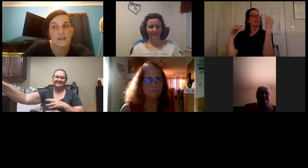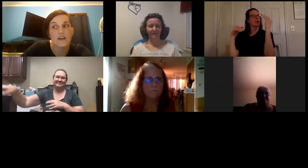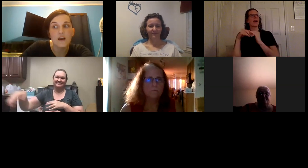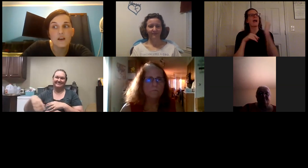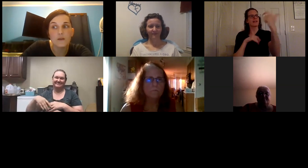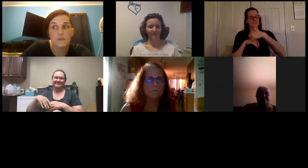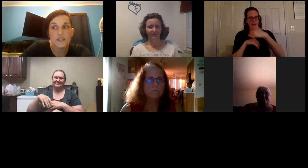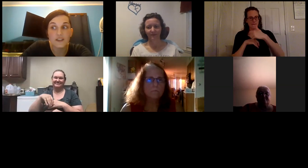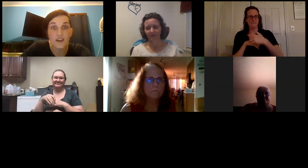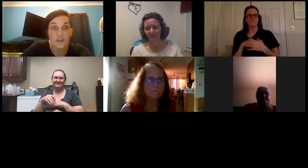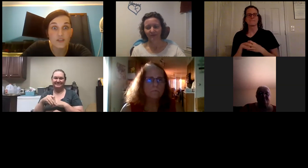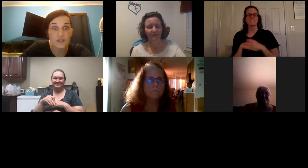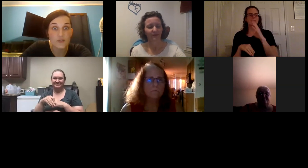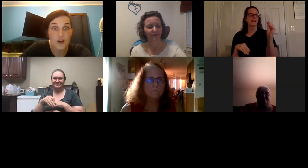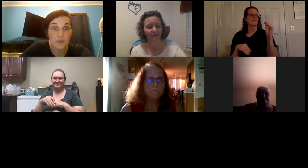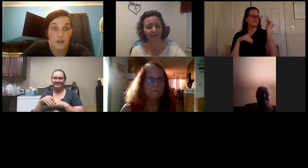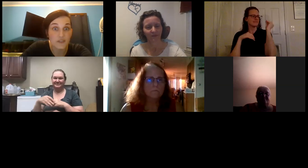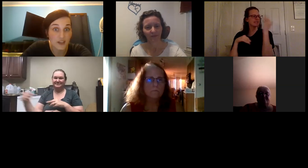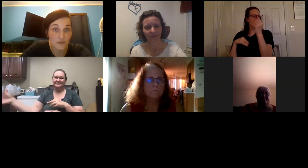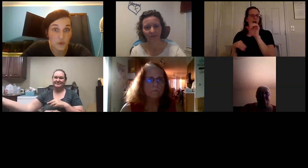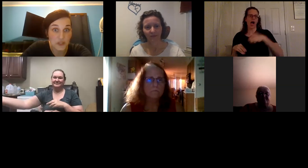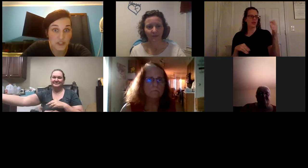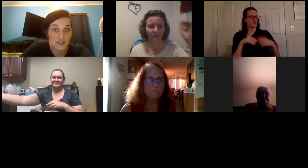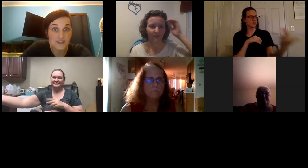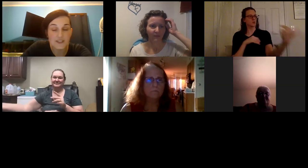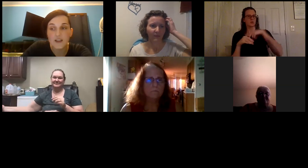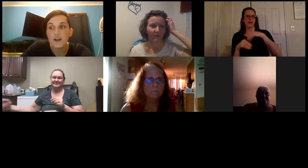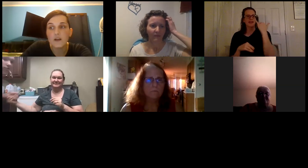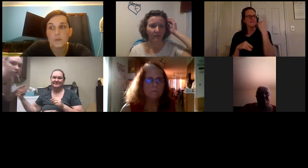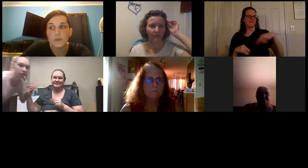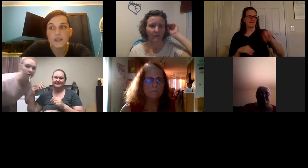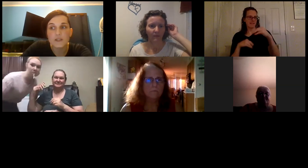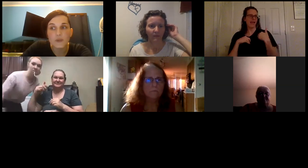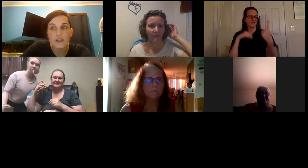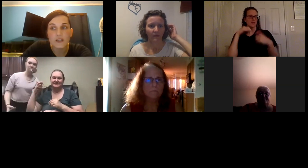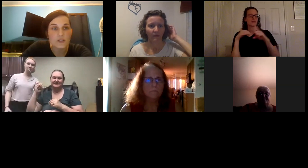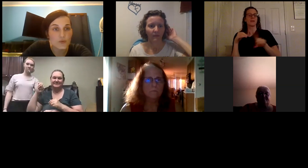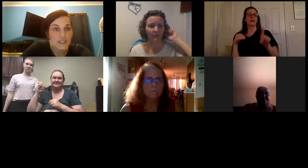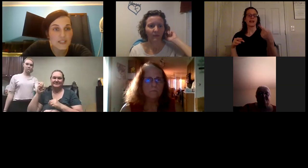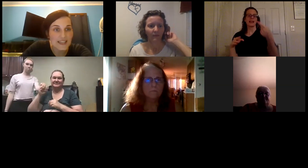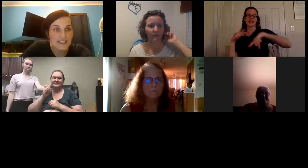um, telling others to hop on if they have questions. Um, but next week, June 2nd. Okay.